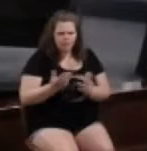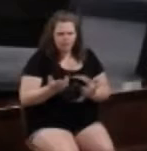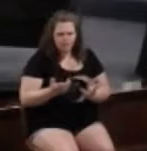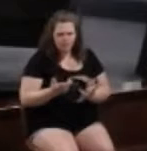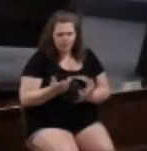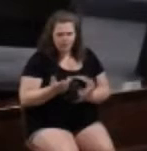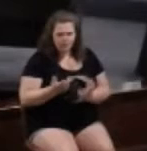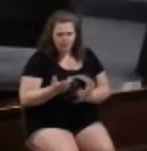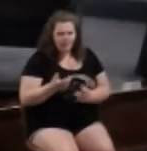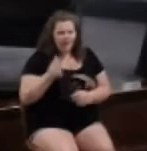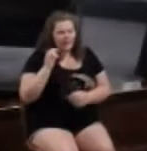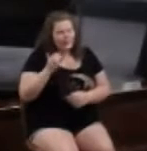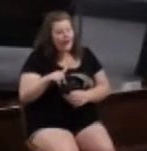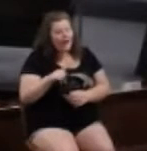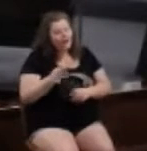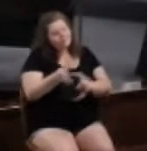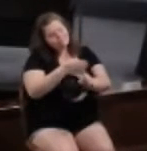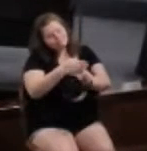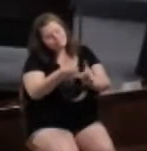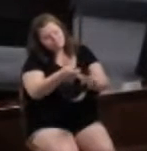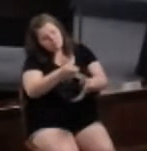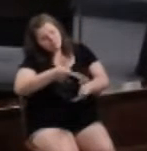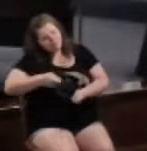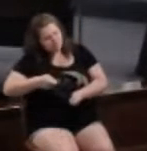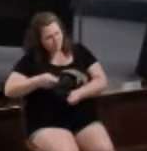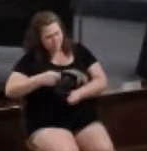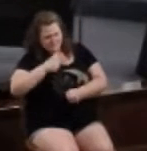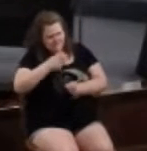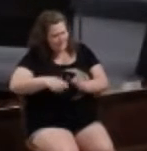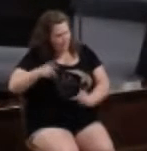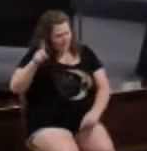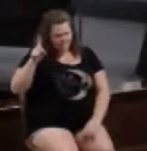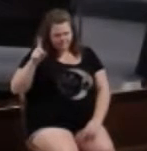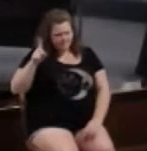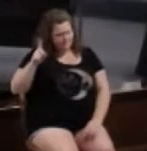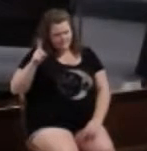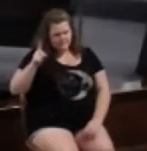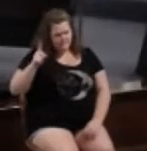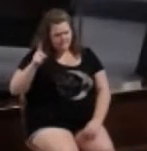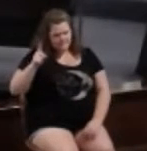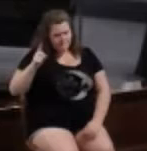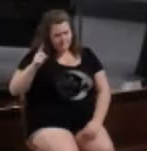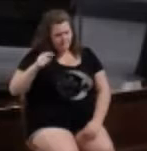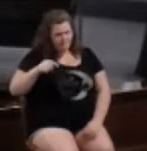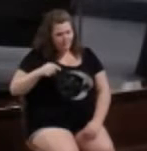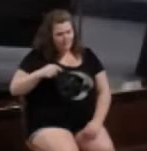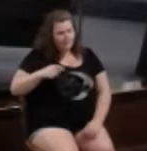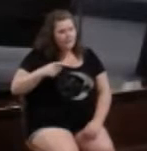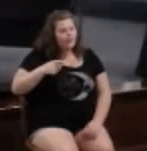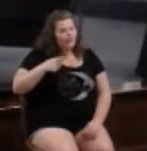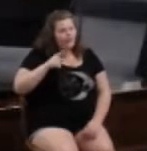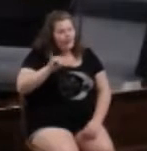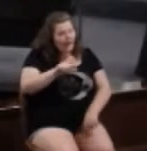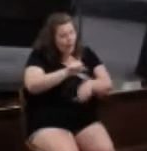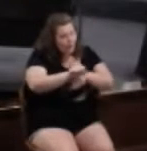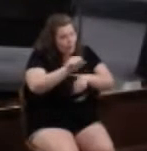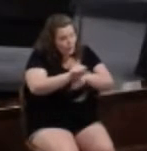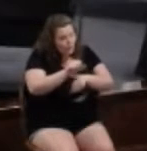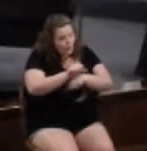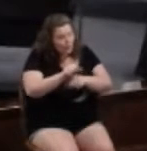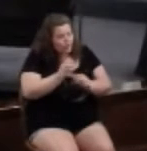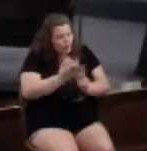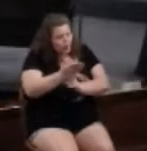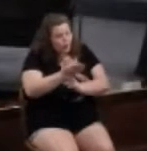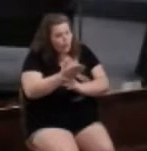That kind of persuasion does not come from the one who calls you. A little yeast works through the whole batch of dough.